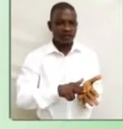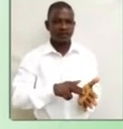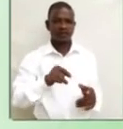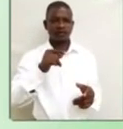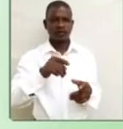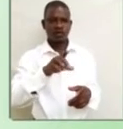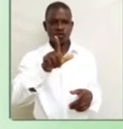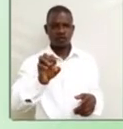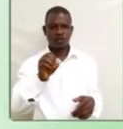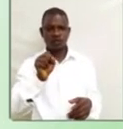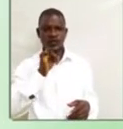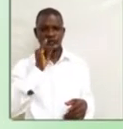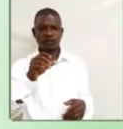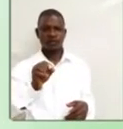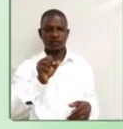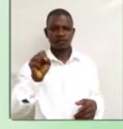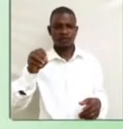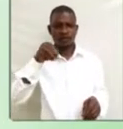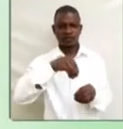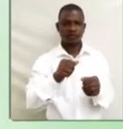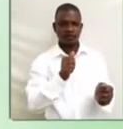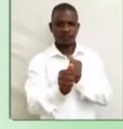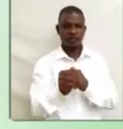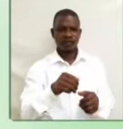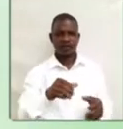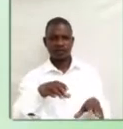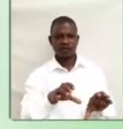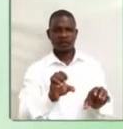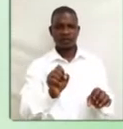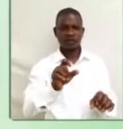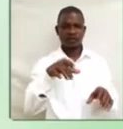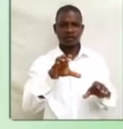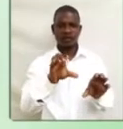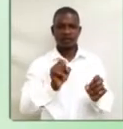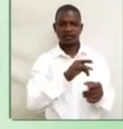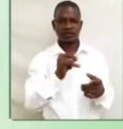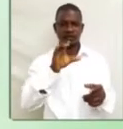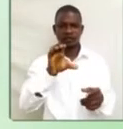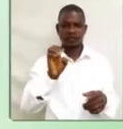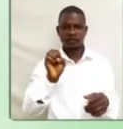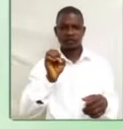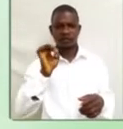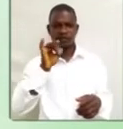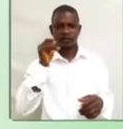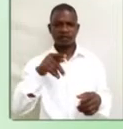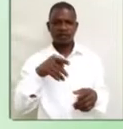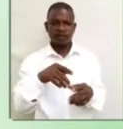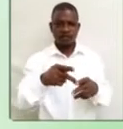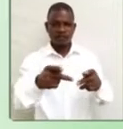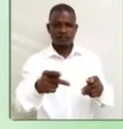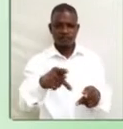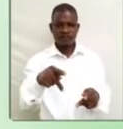Lost. S-S in pass. Classic. C-E in pace.